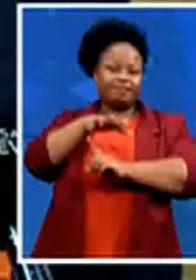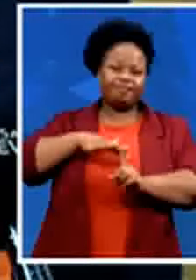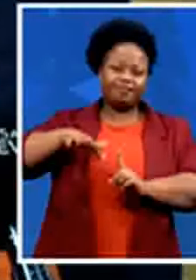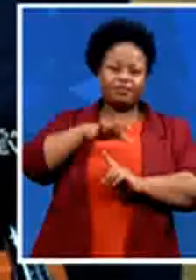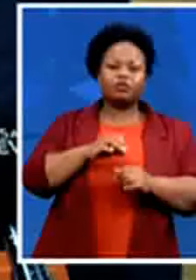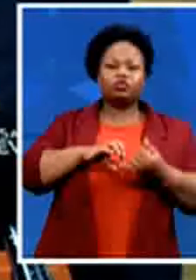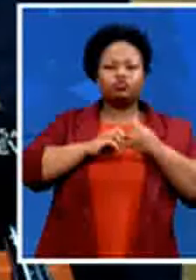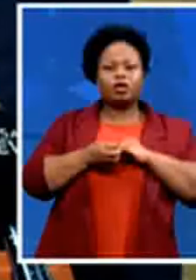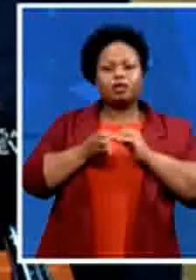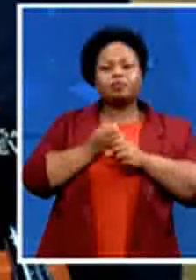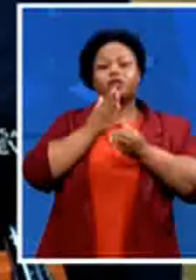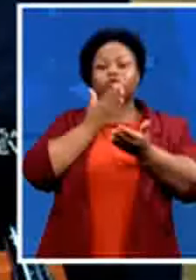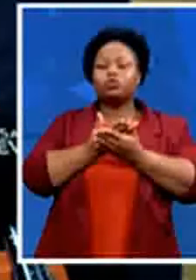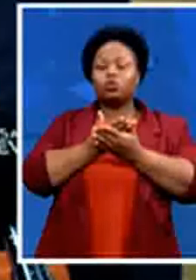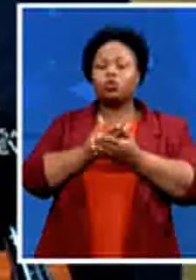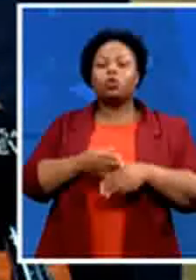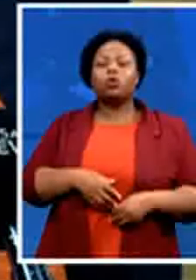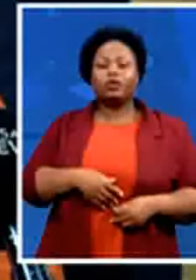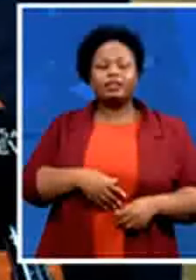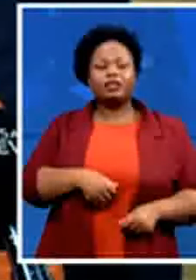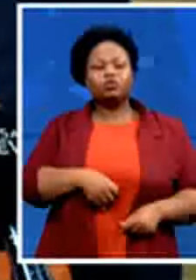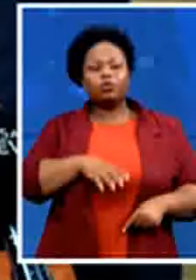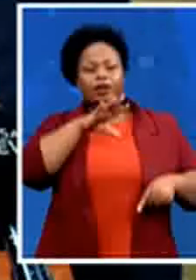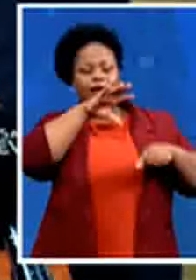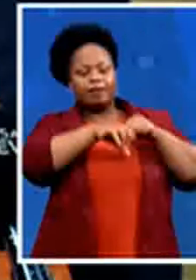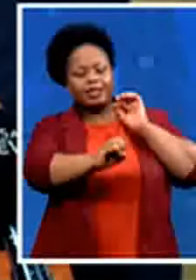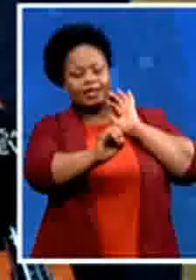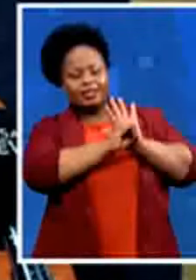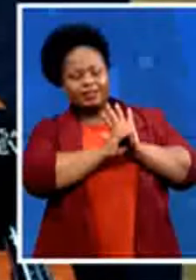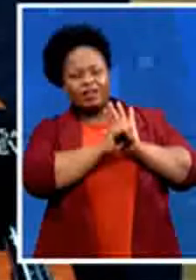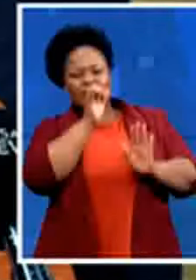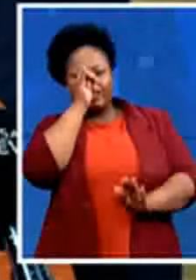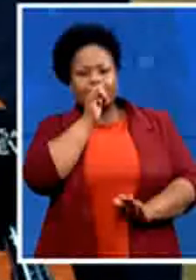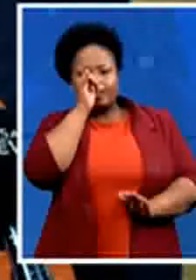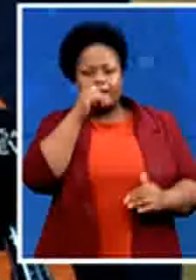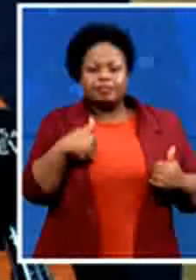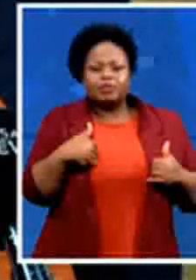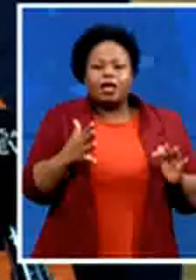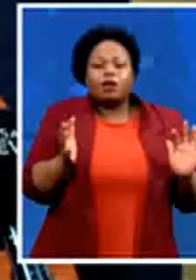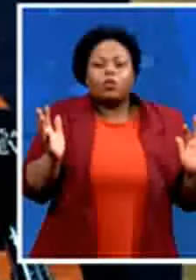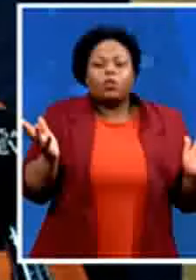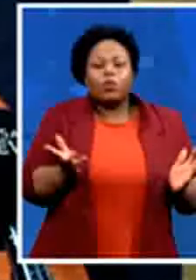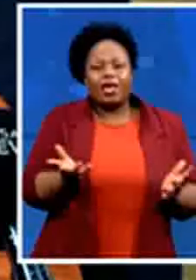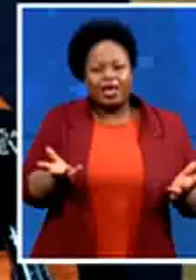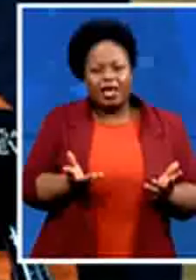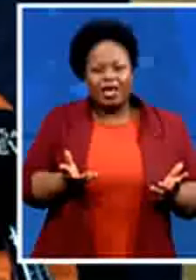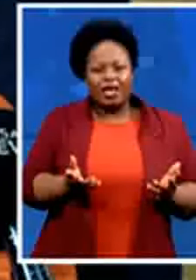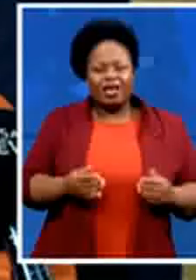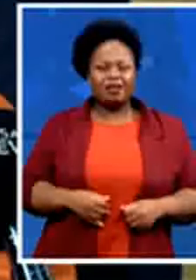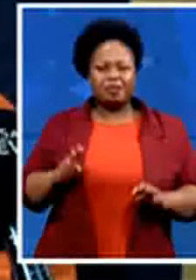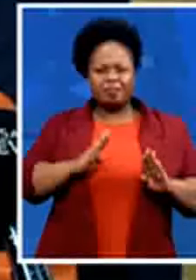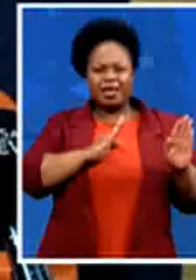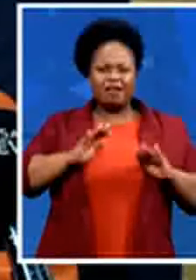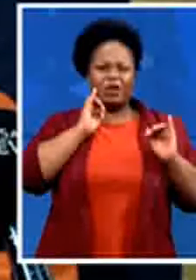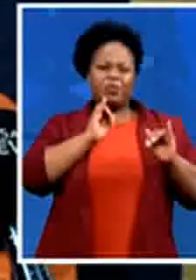causes of crime and the anti-social behavior so what we will do